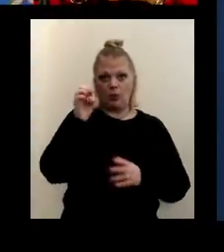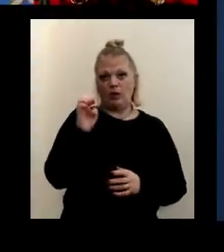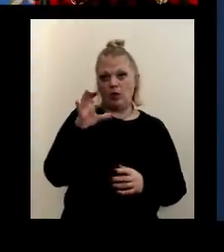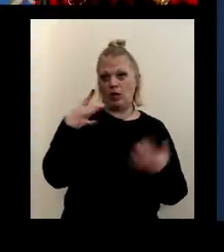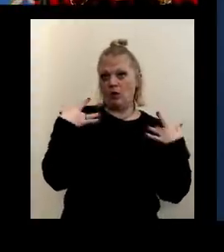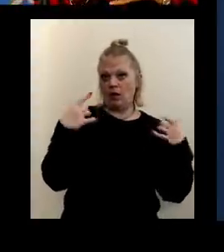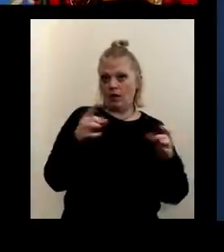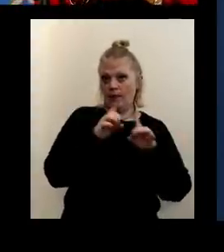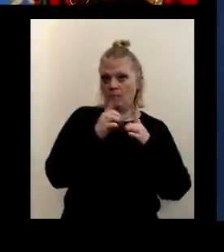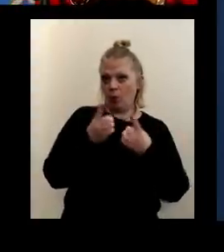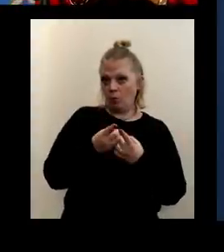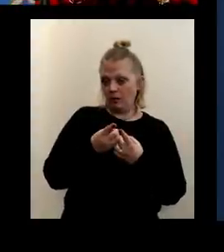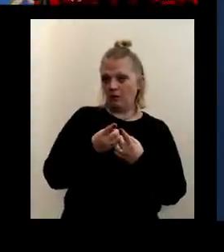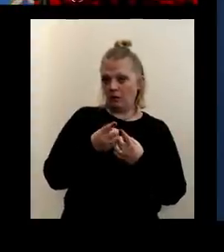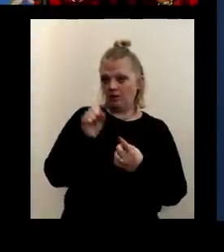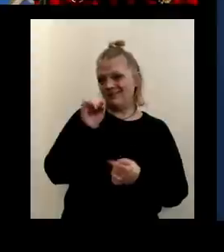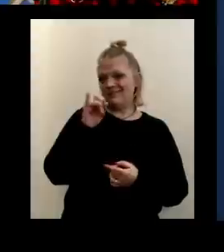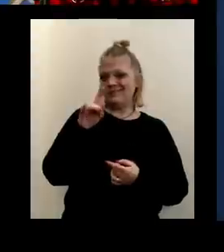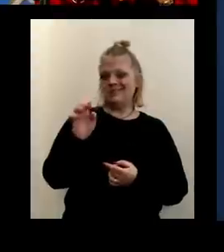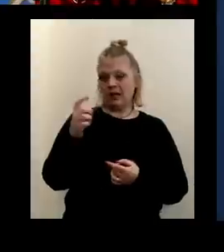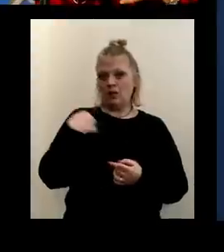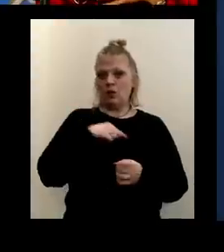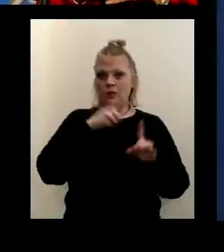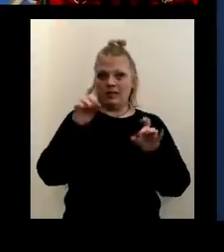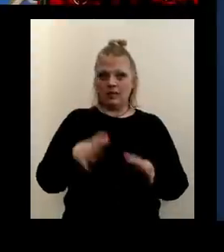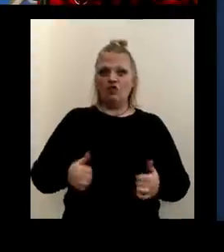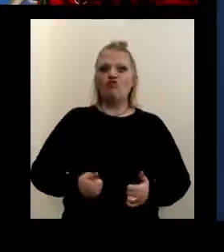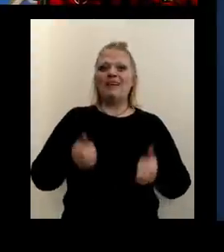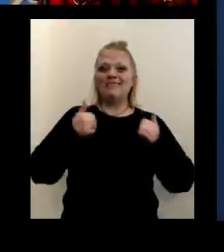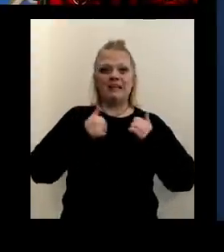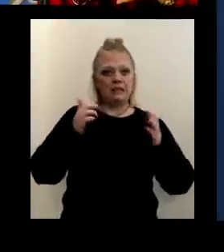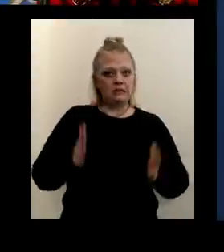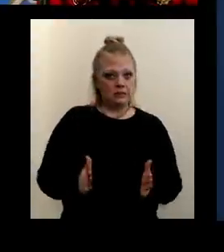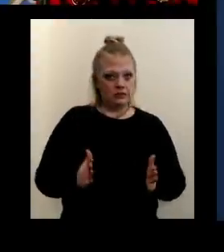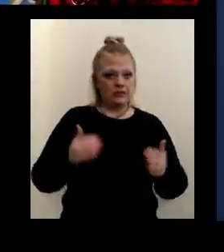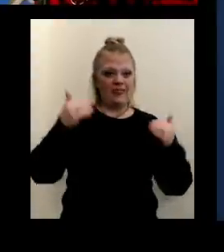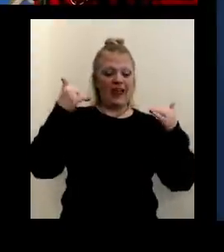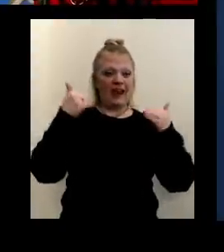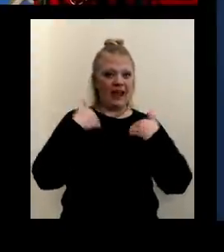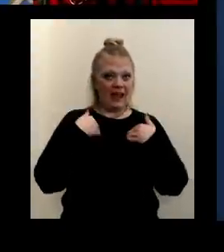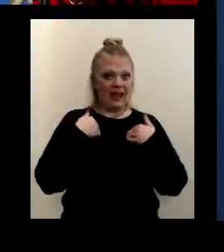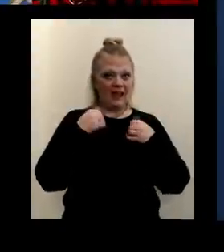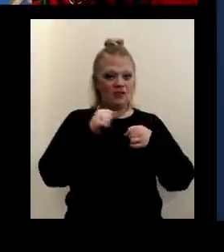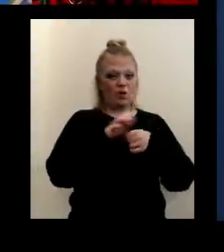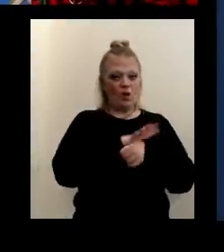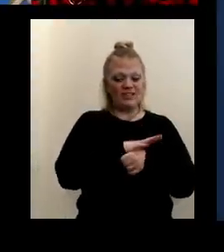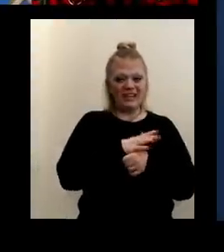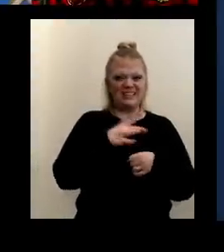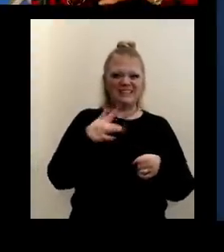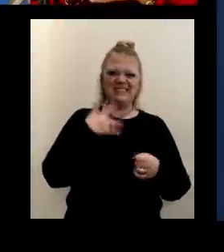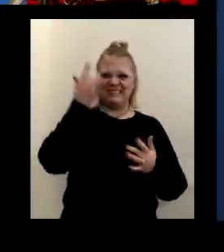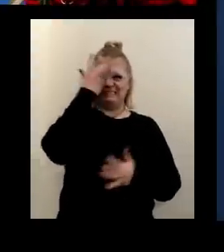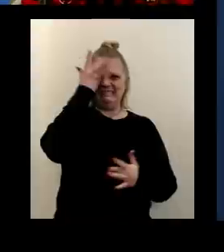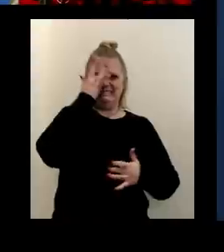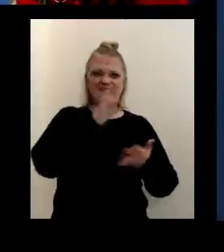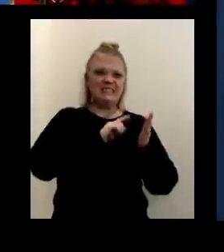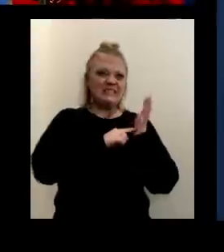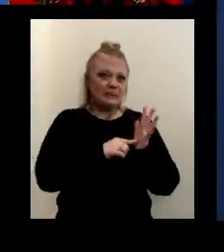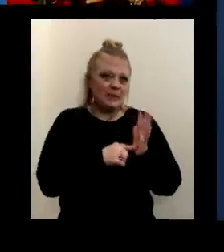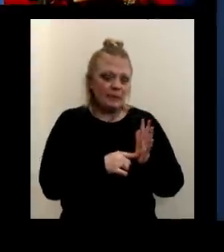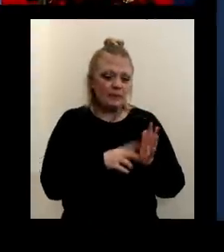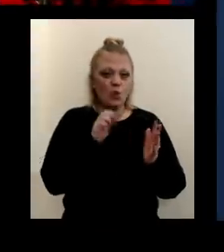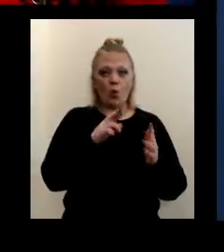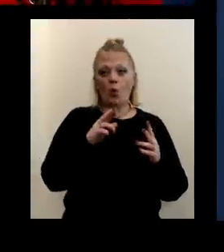Department site, we are testing residents that either have COVID-19 symptoms or